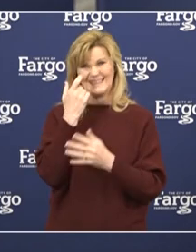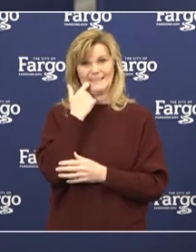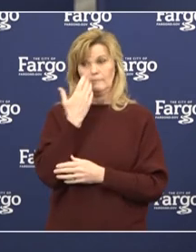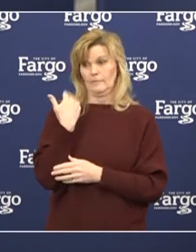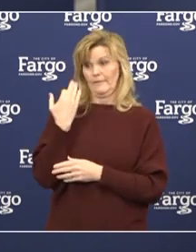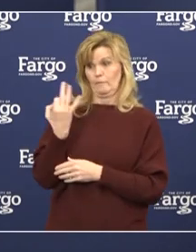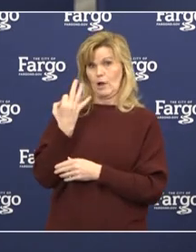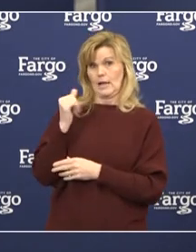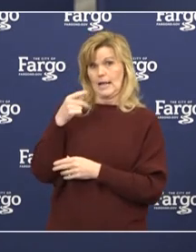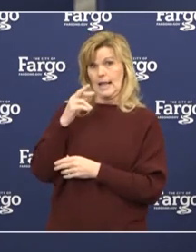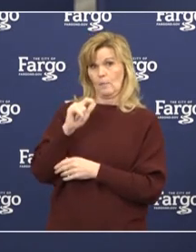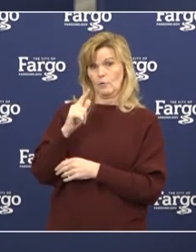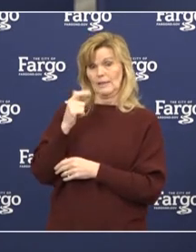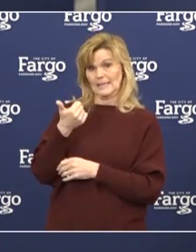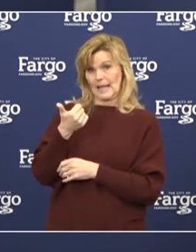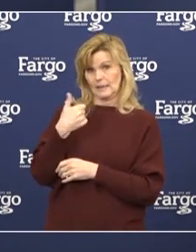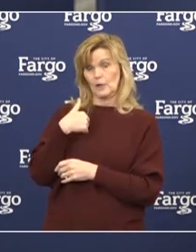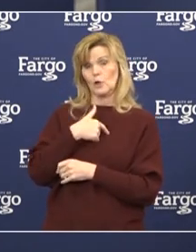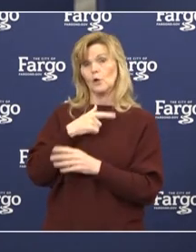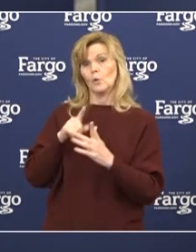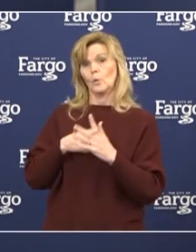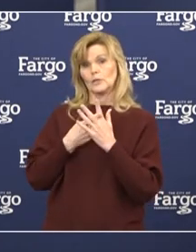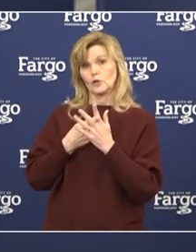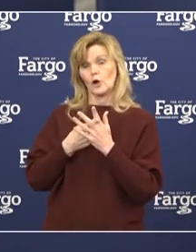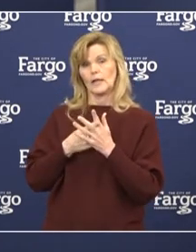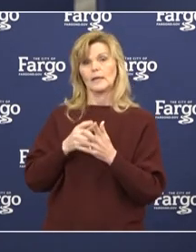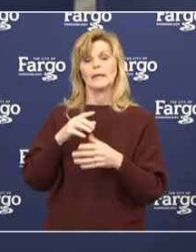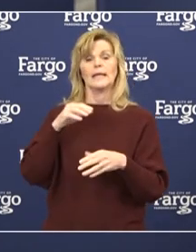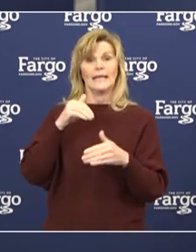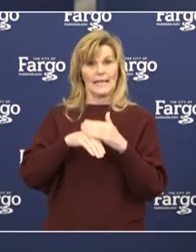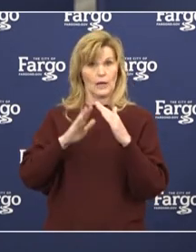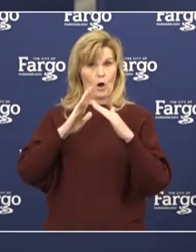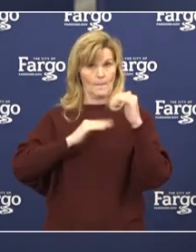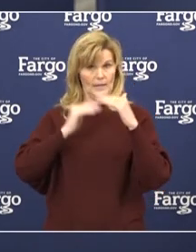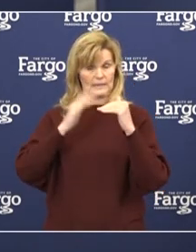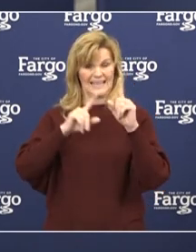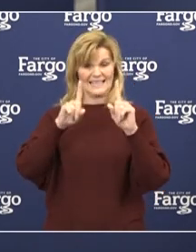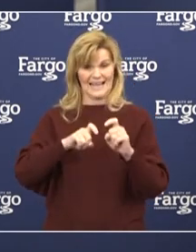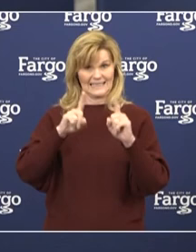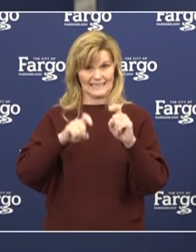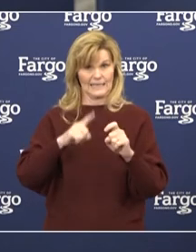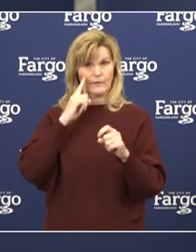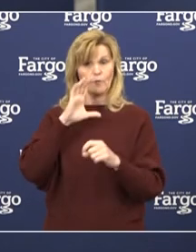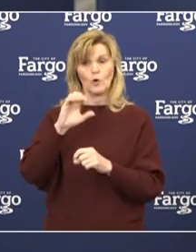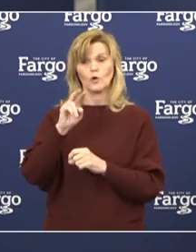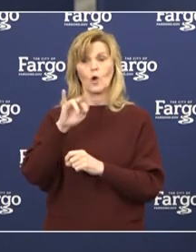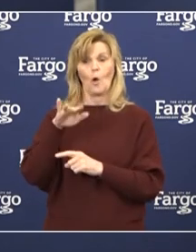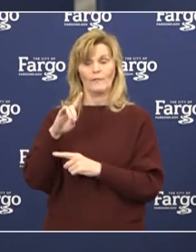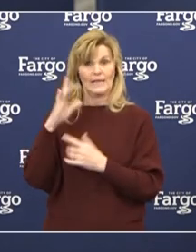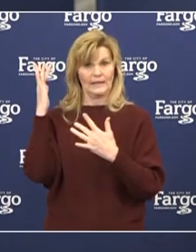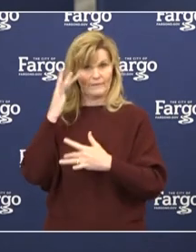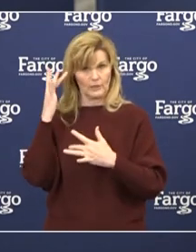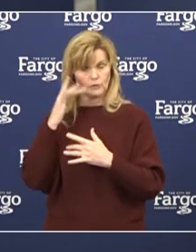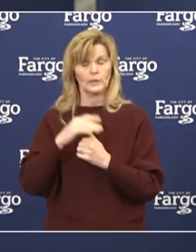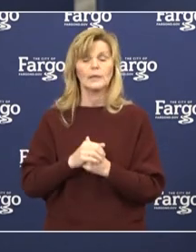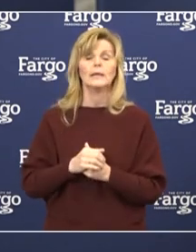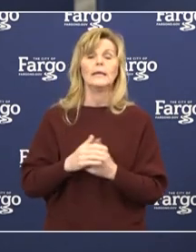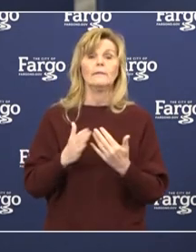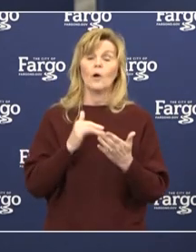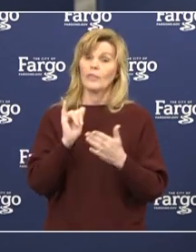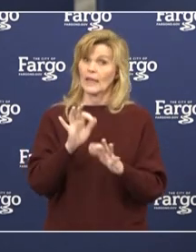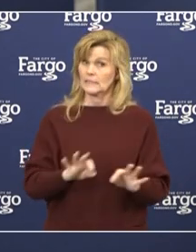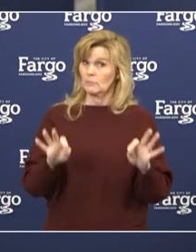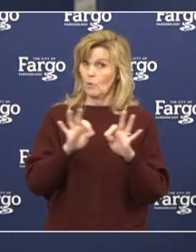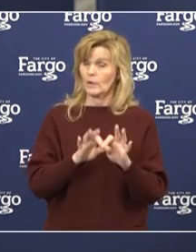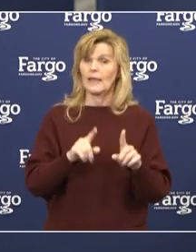10th, we have started offering in-house testing for the COVID infection. While this is an important milestone, the